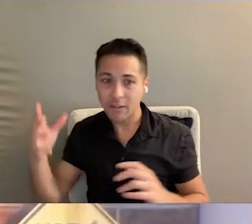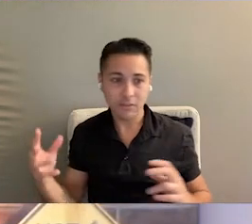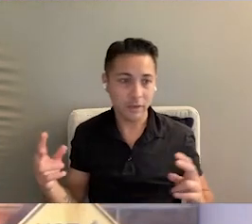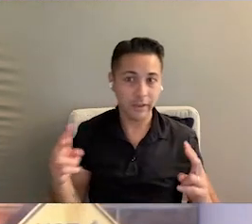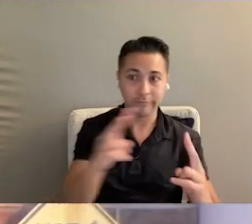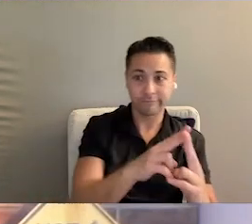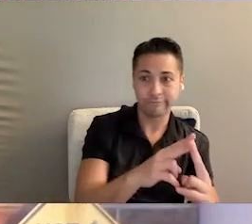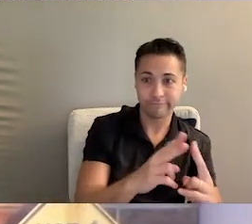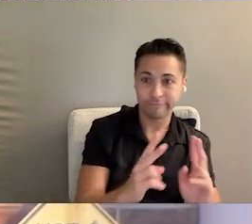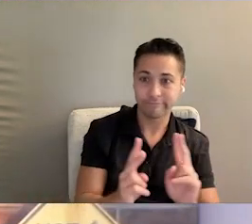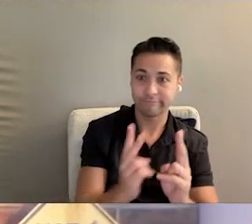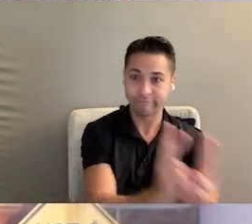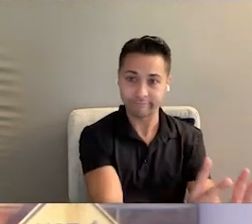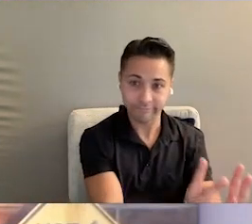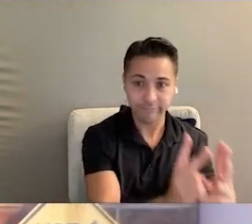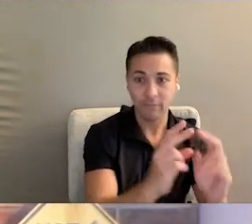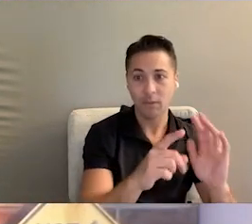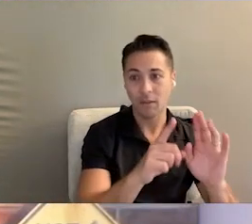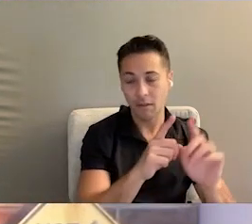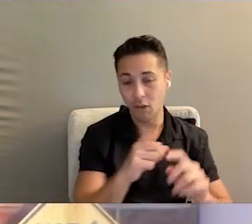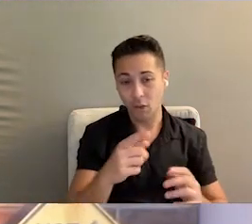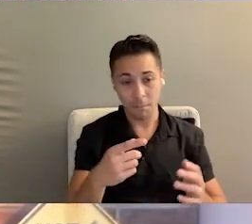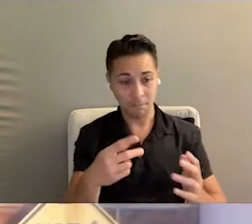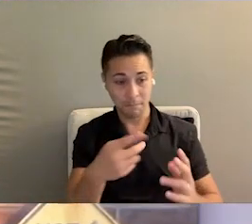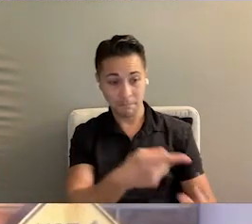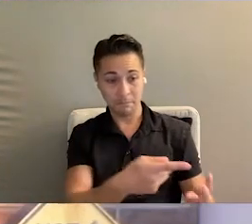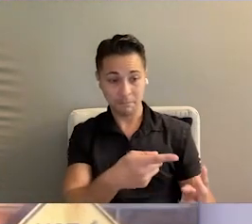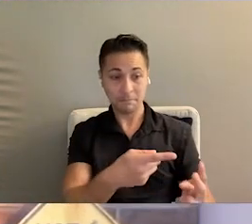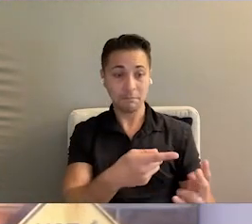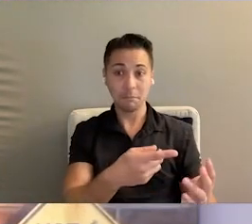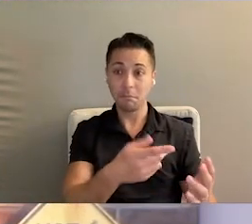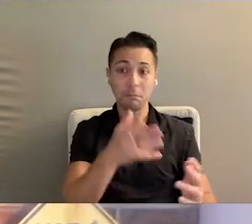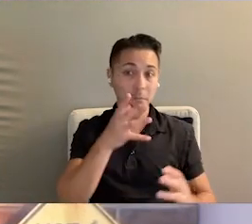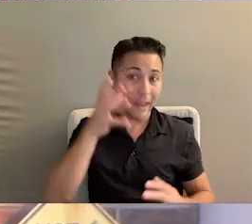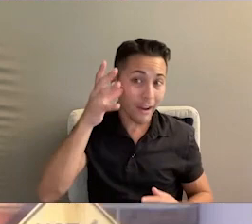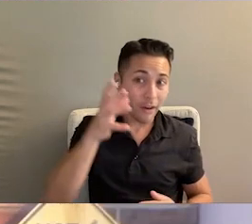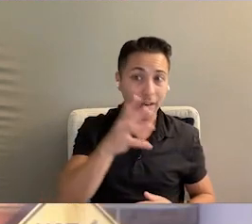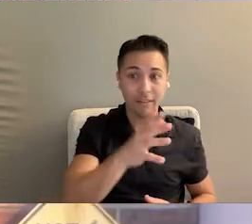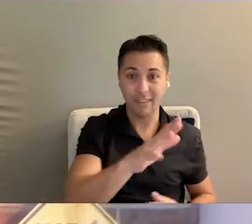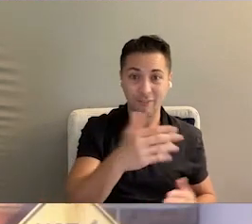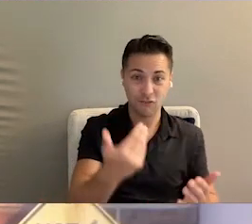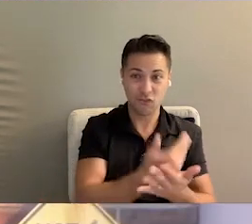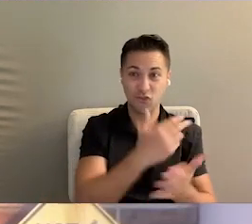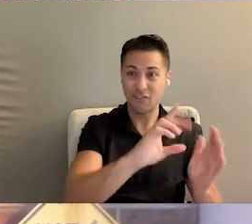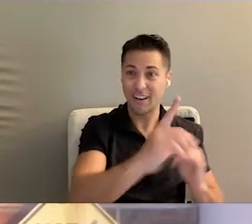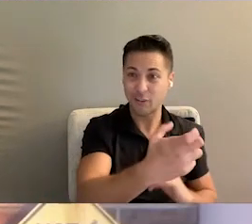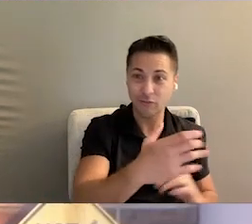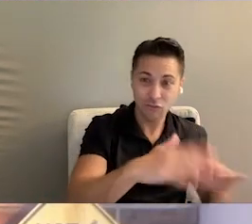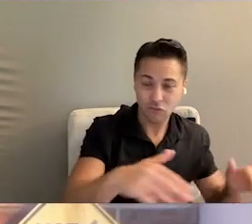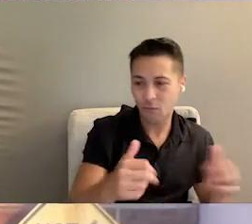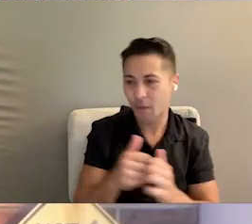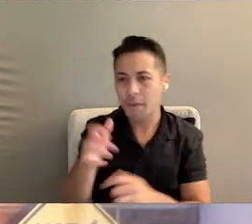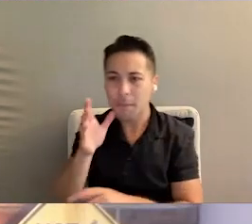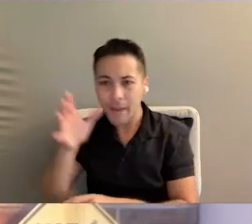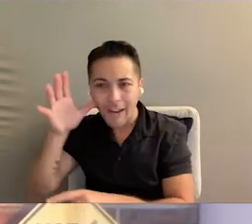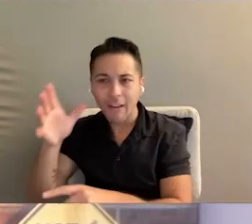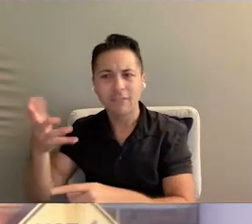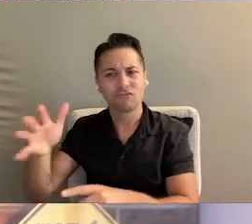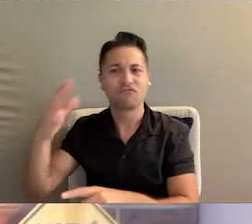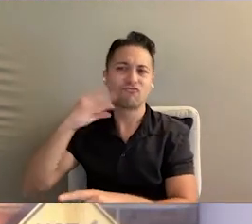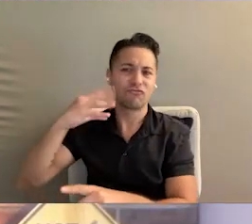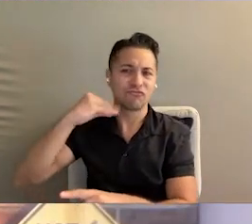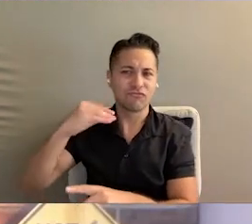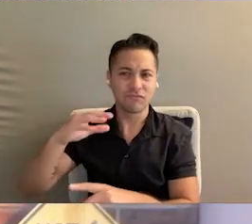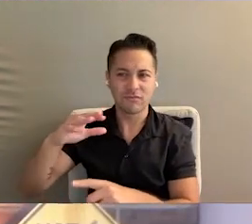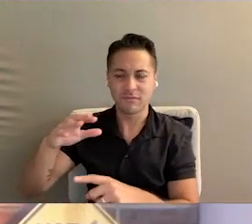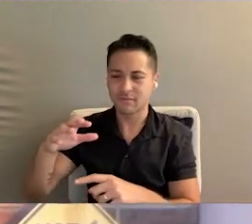together. Sometimes that's parents of newly diagnosed children with parents who are a little, have kids that are a little bit older. And to be able to really help navigate and